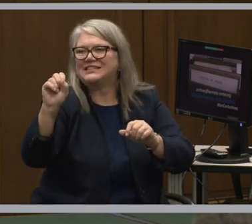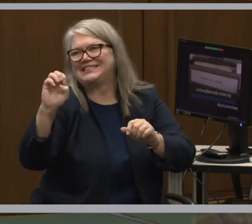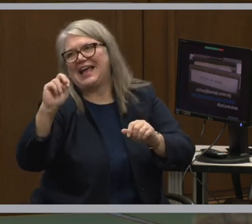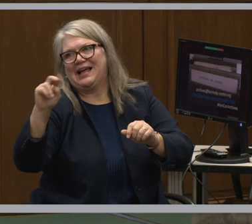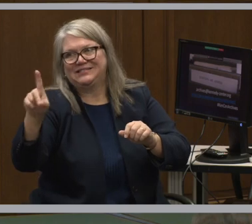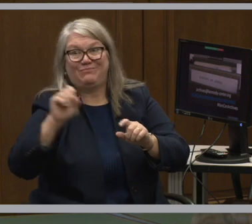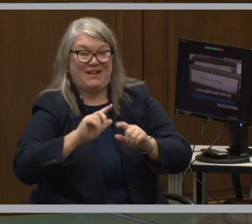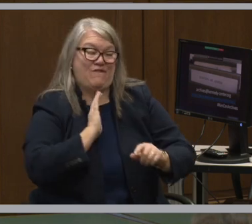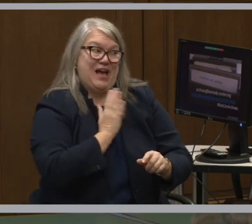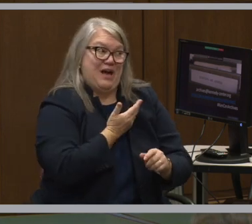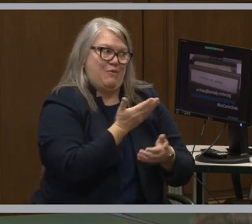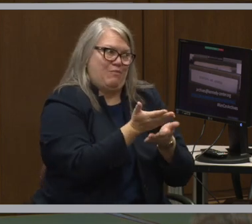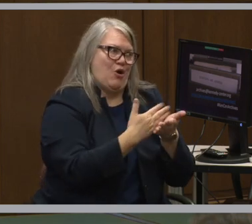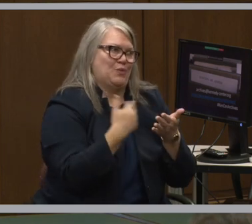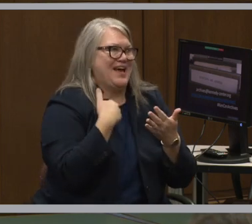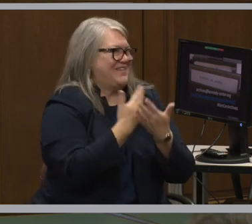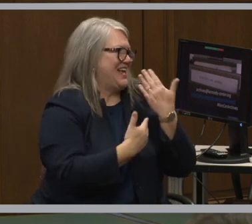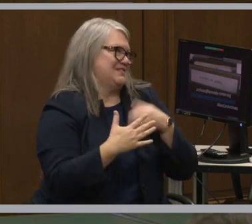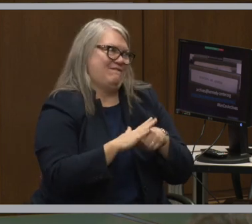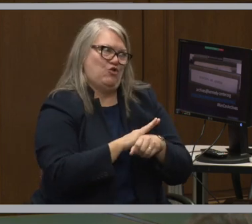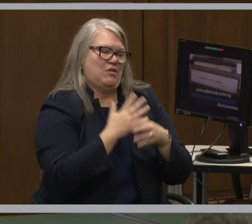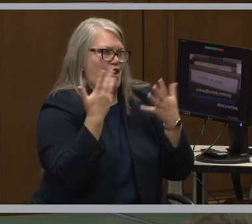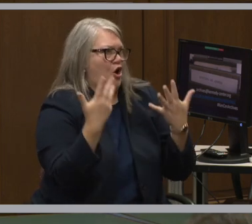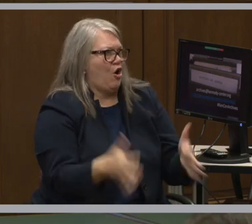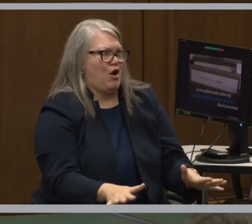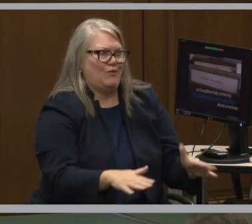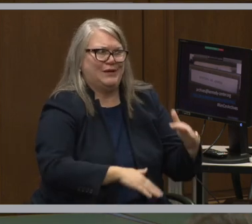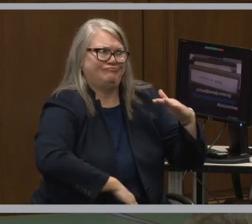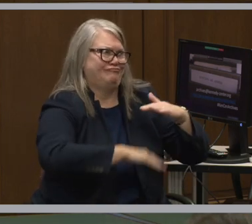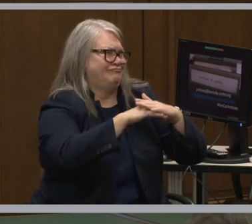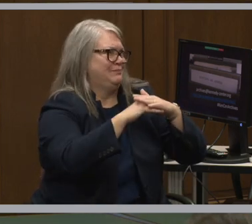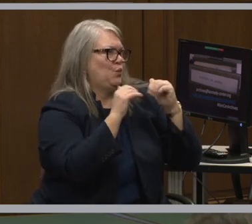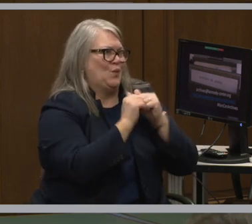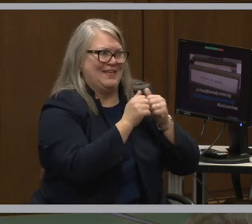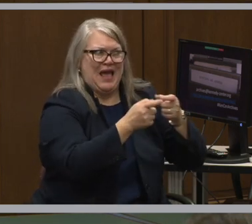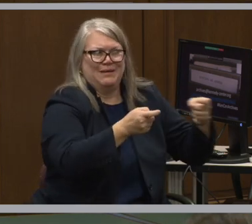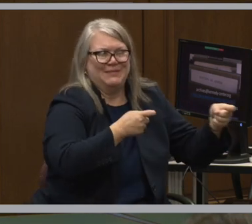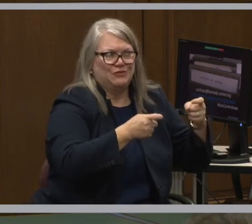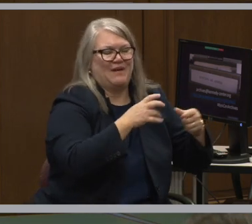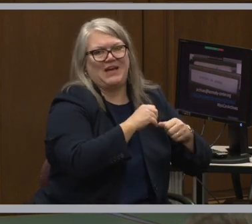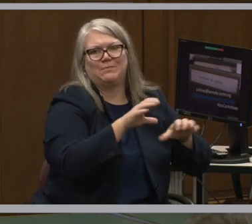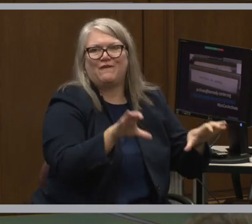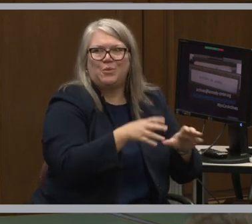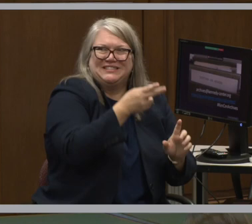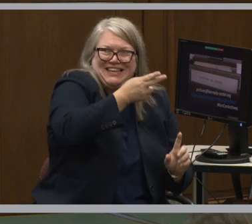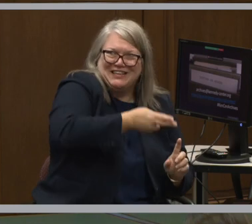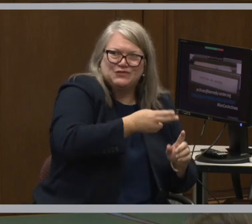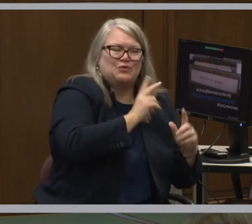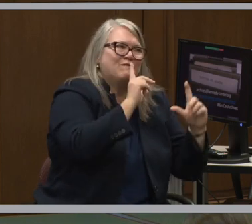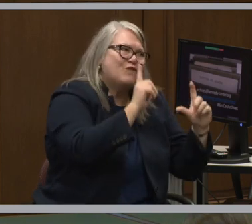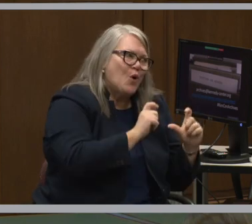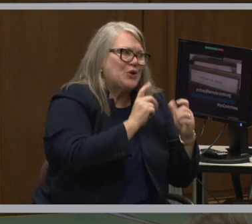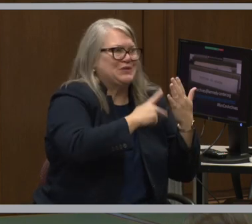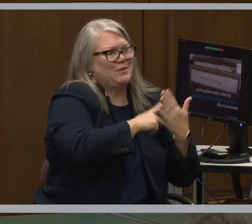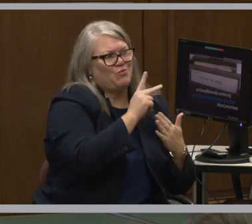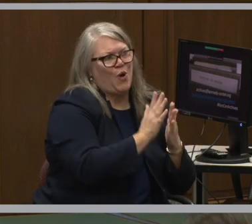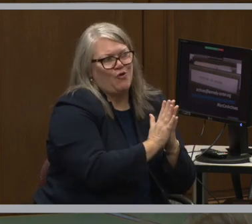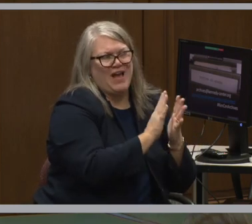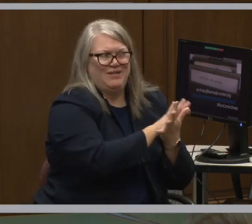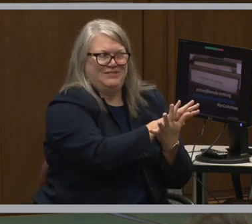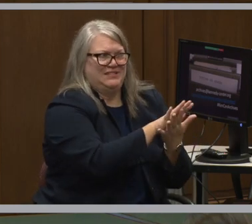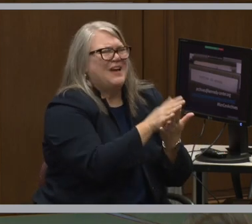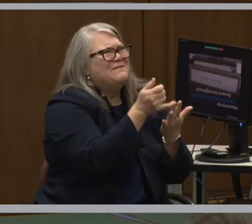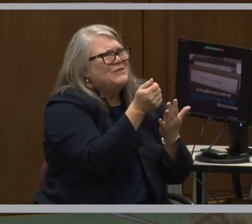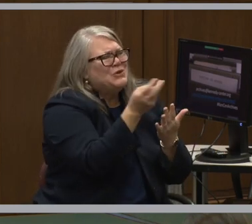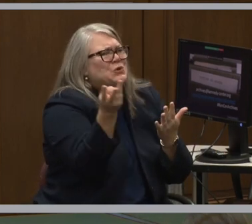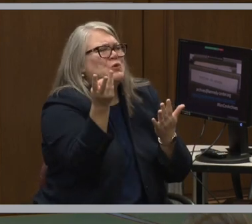But on our end, we have our hands full just with the administrative and performance history, photos, programs, and